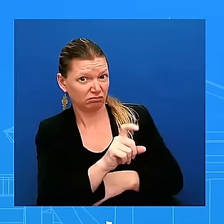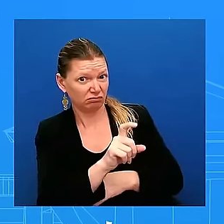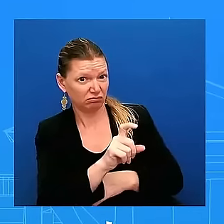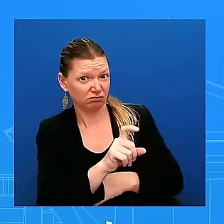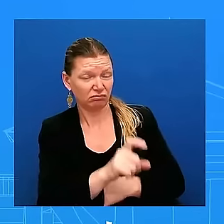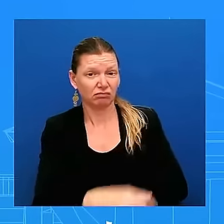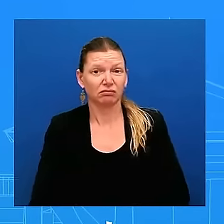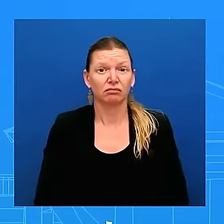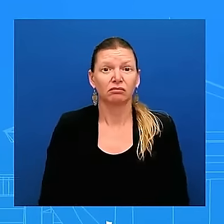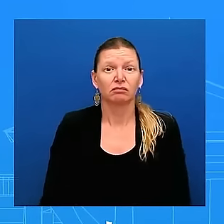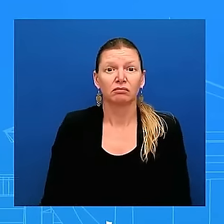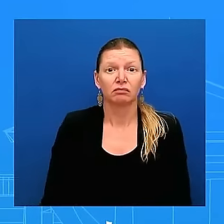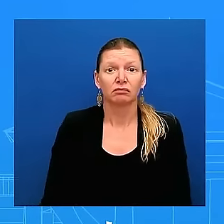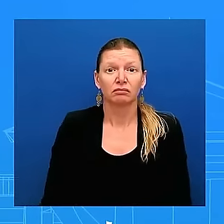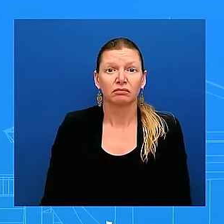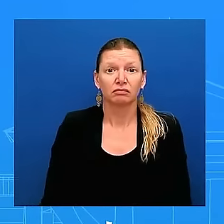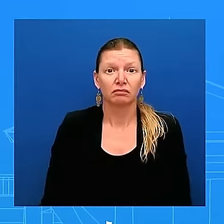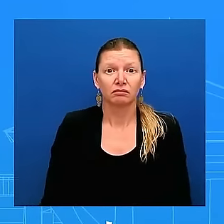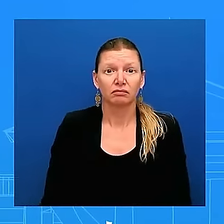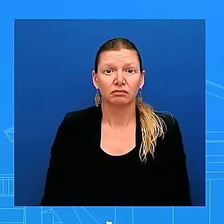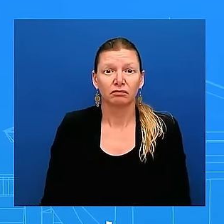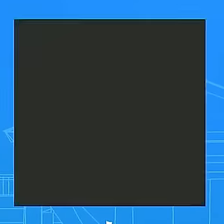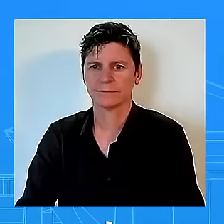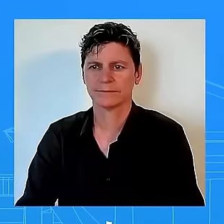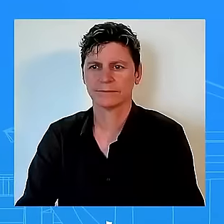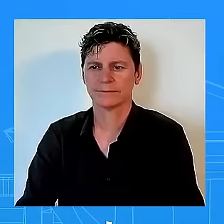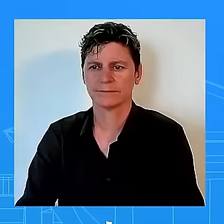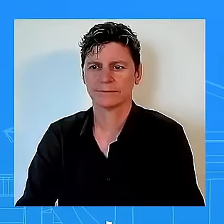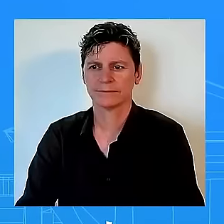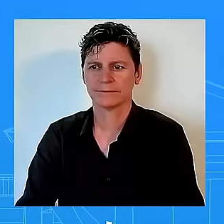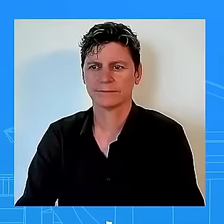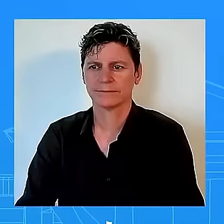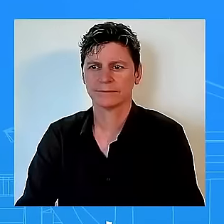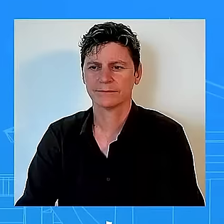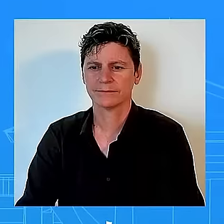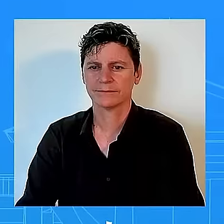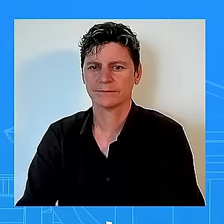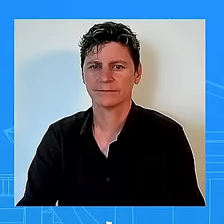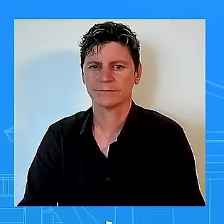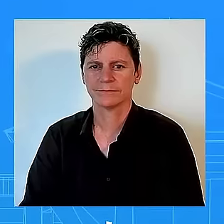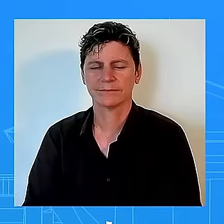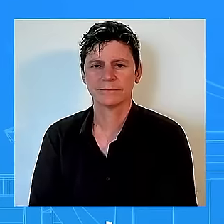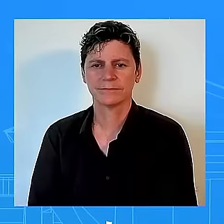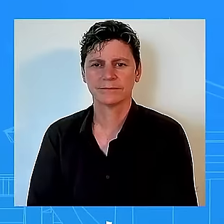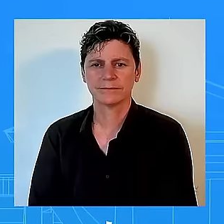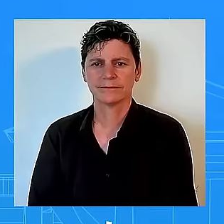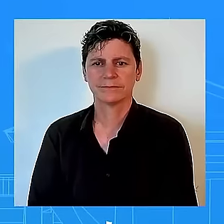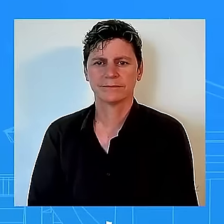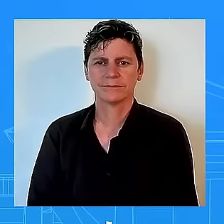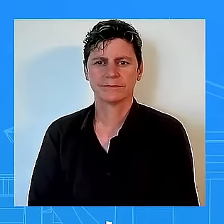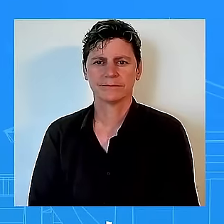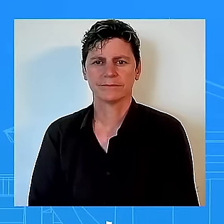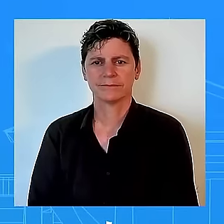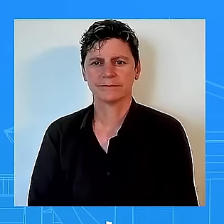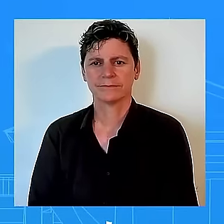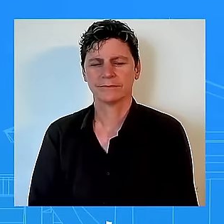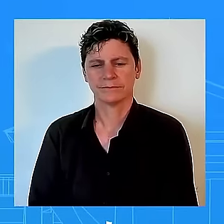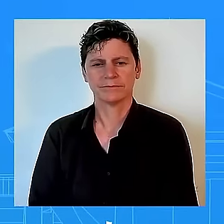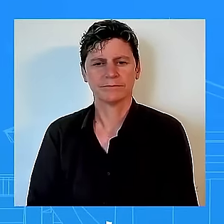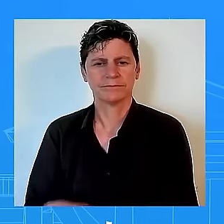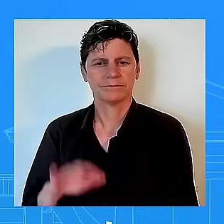again I'm going to be mindful obviously he's a candidate but when you are a national leader uh